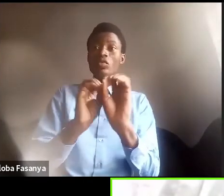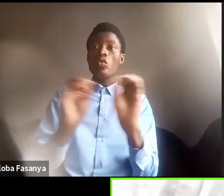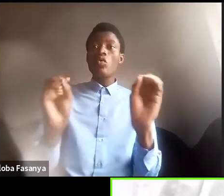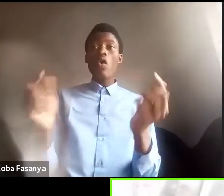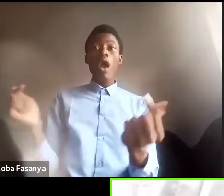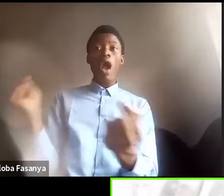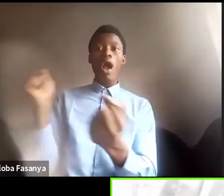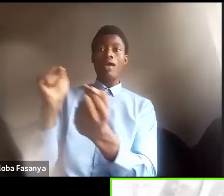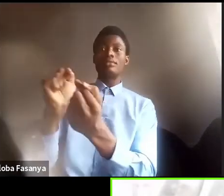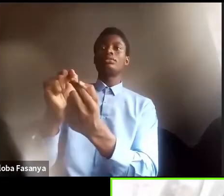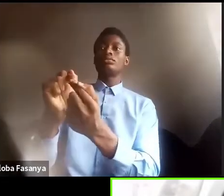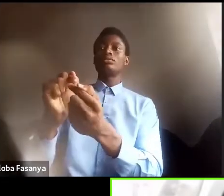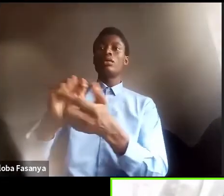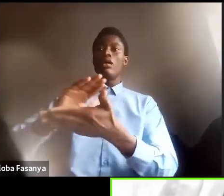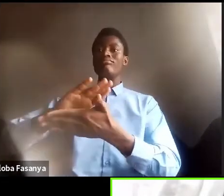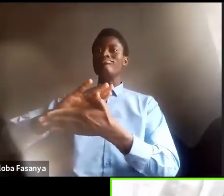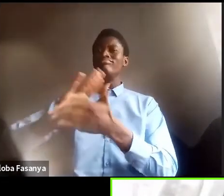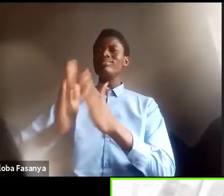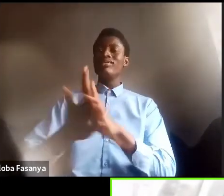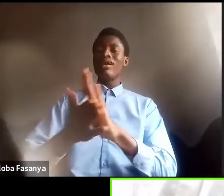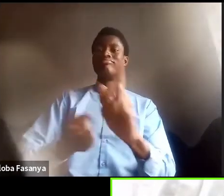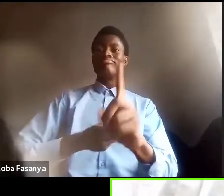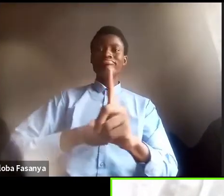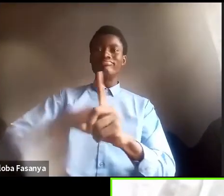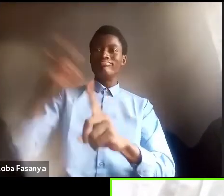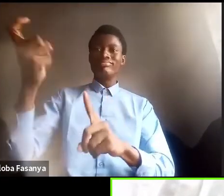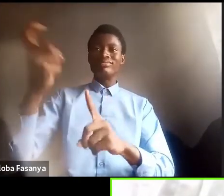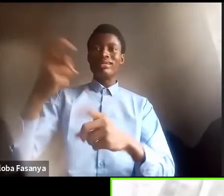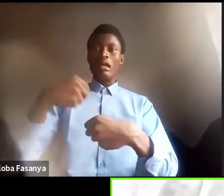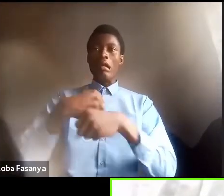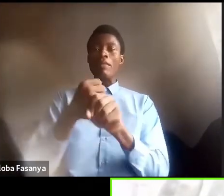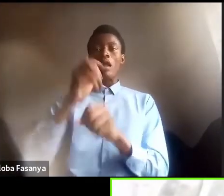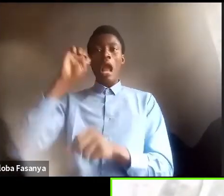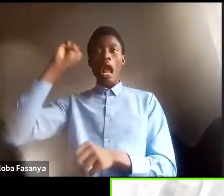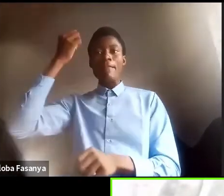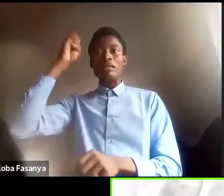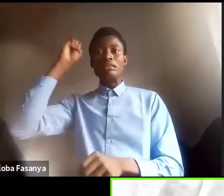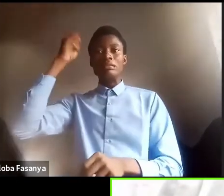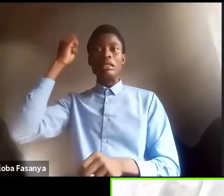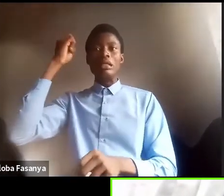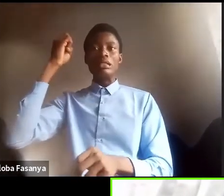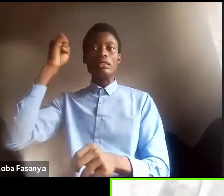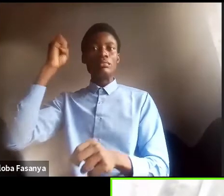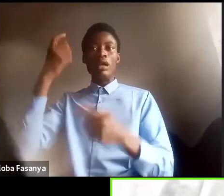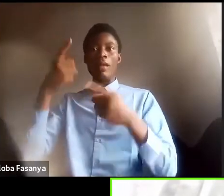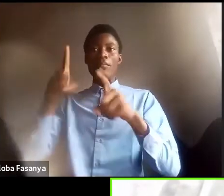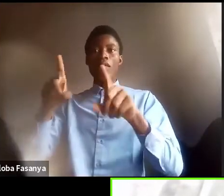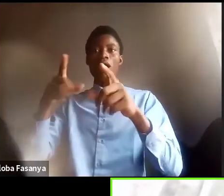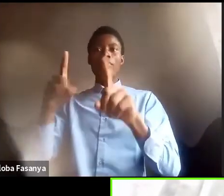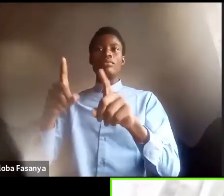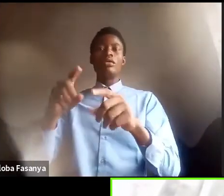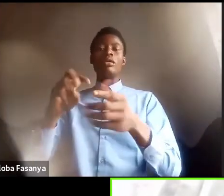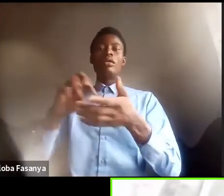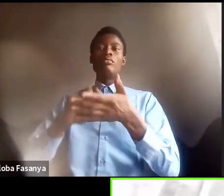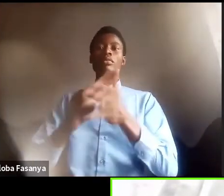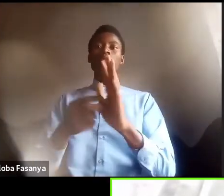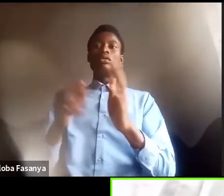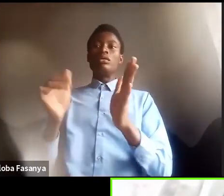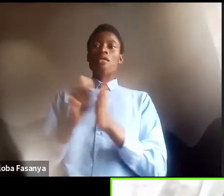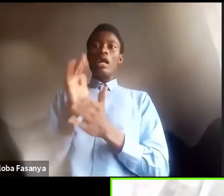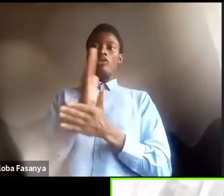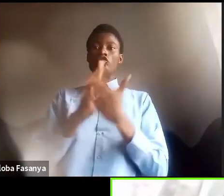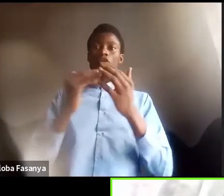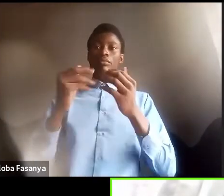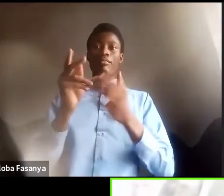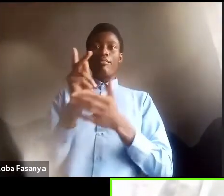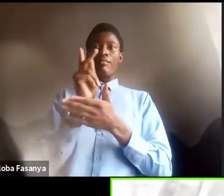a dramatic event causing emergency in that a target organ now becomes involved and the person